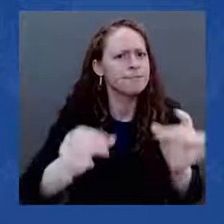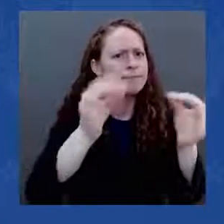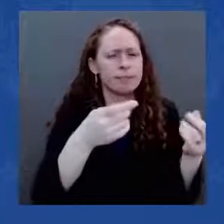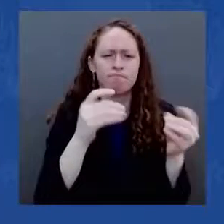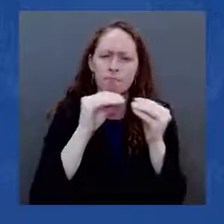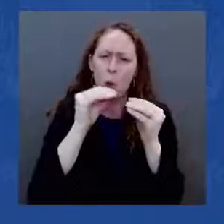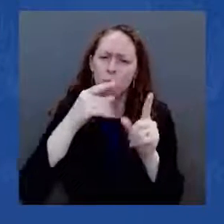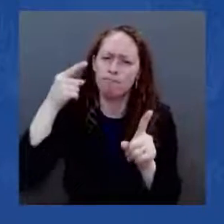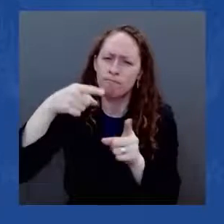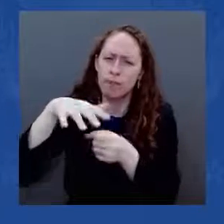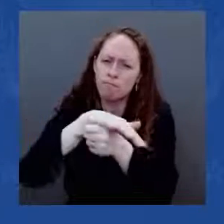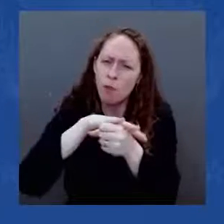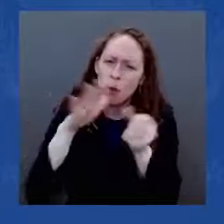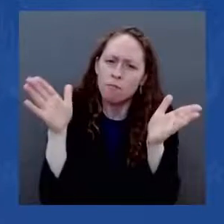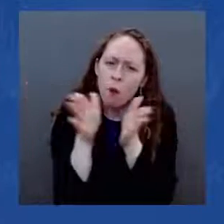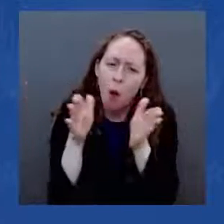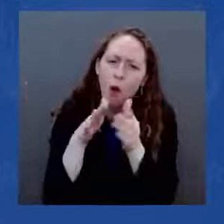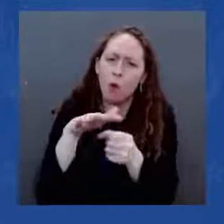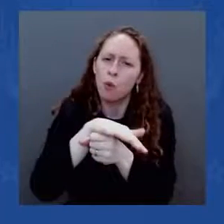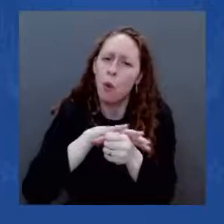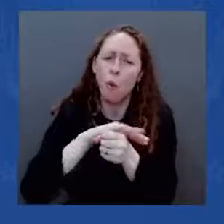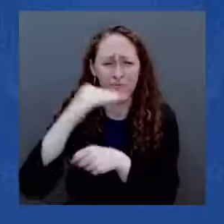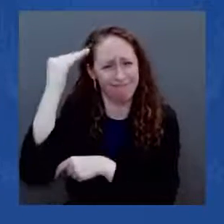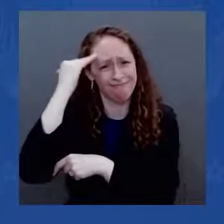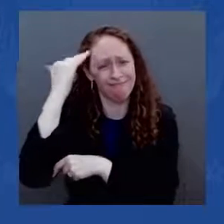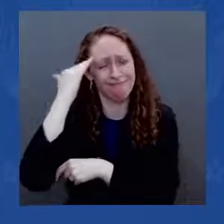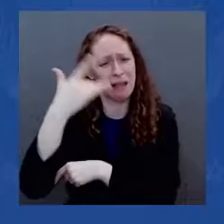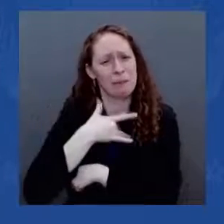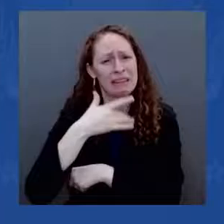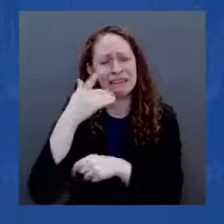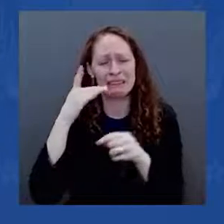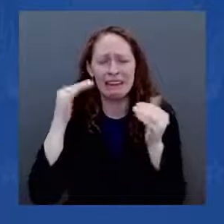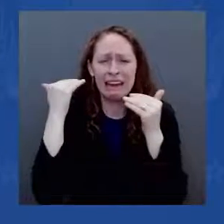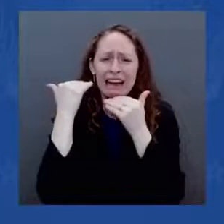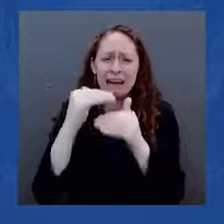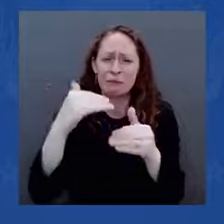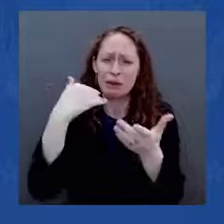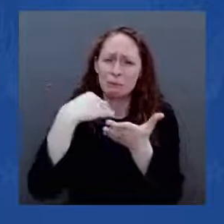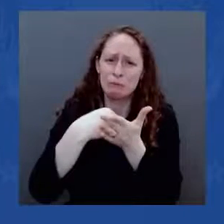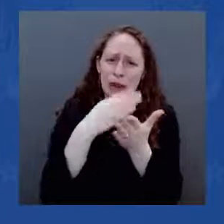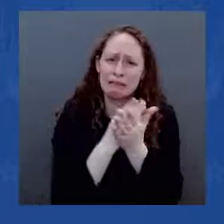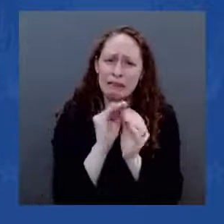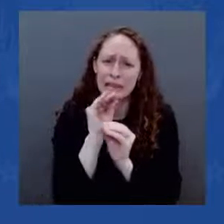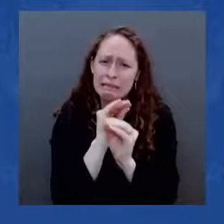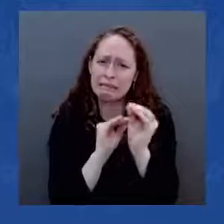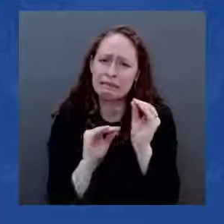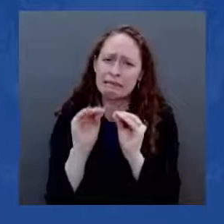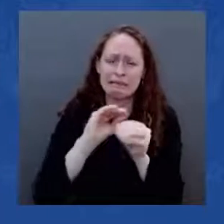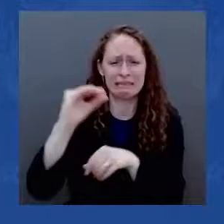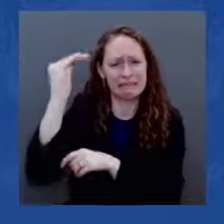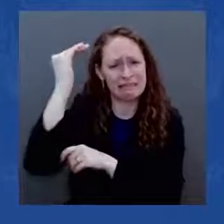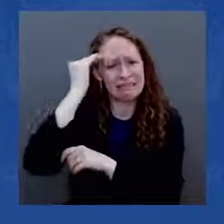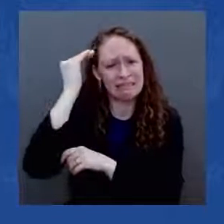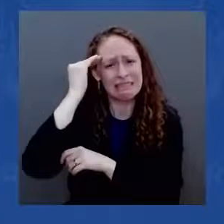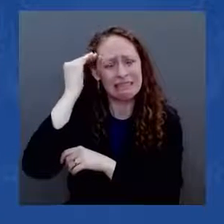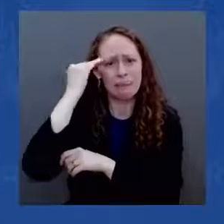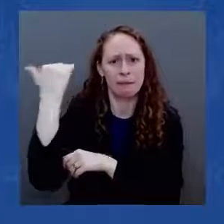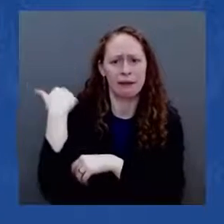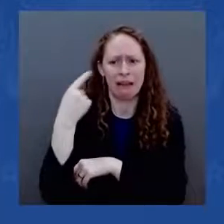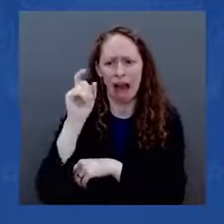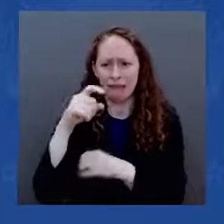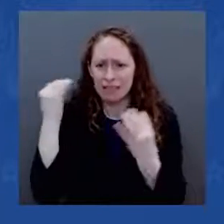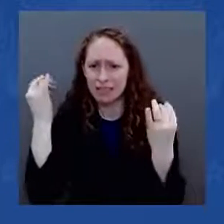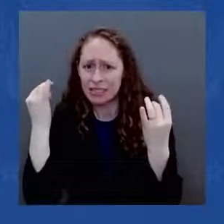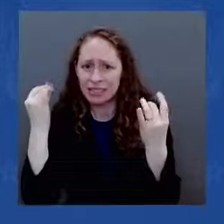requirement that counties or towns share in the cost. The federal government is going to pay for 100